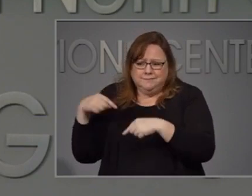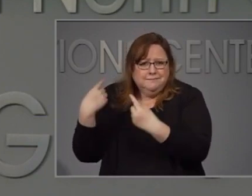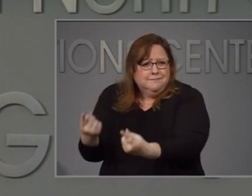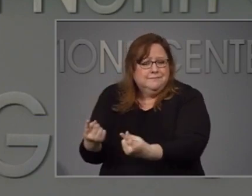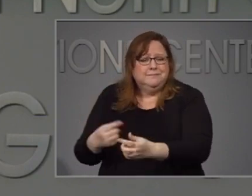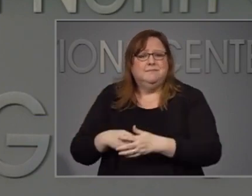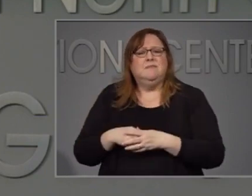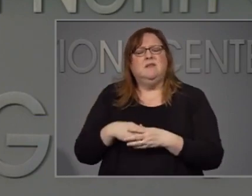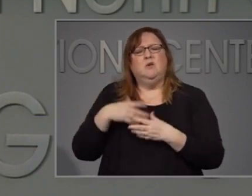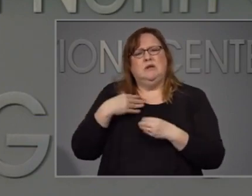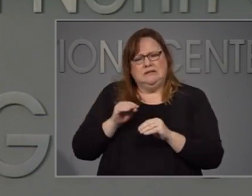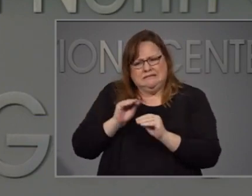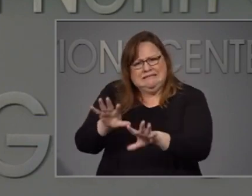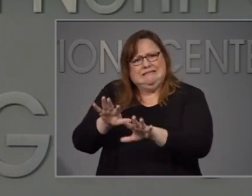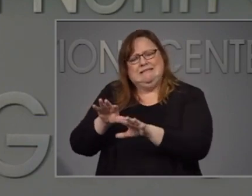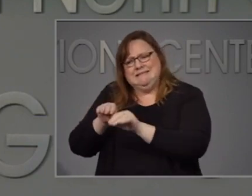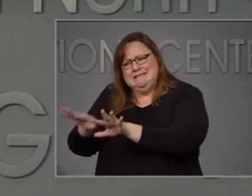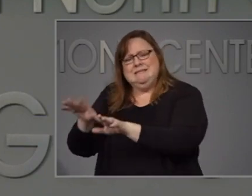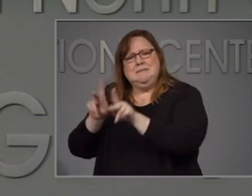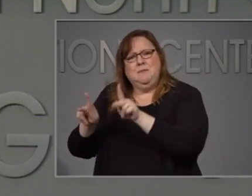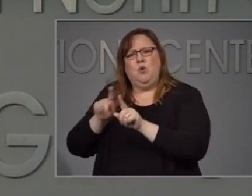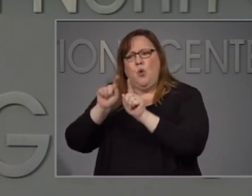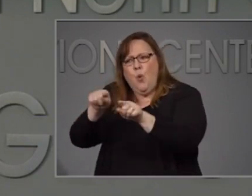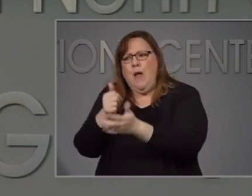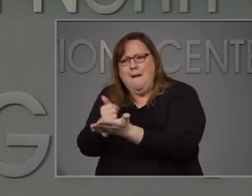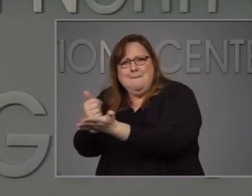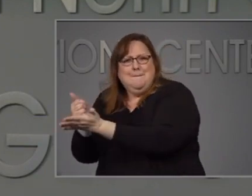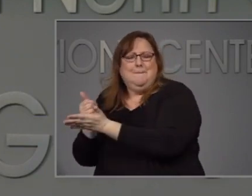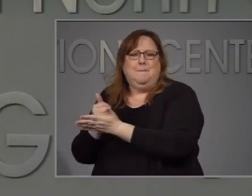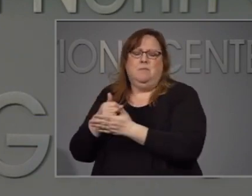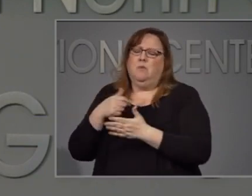spread of this virus. We're all going to have to work together on this.